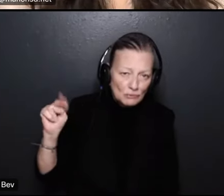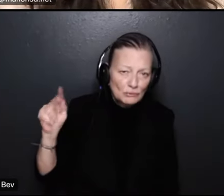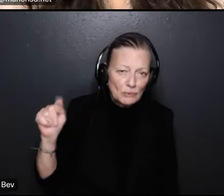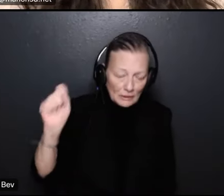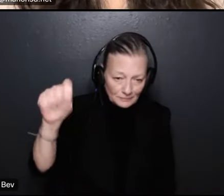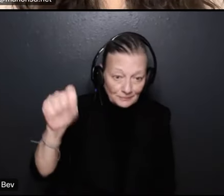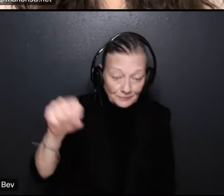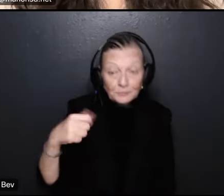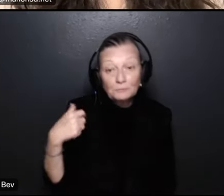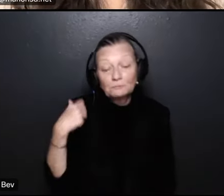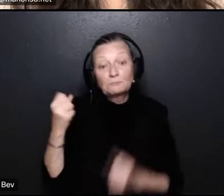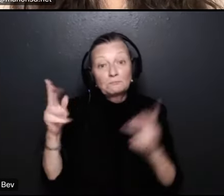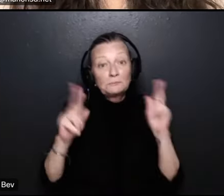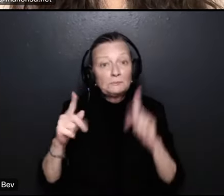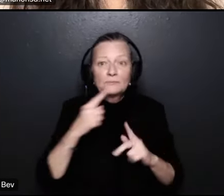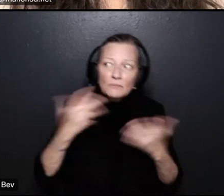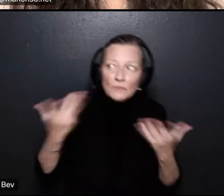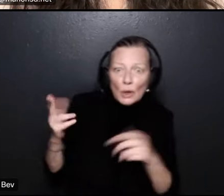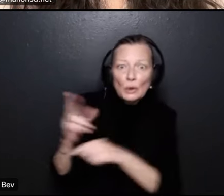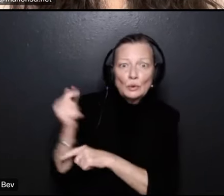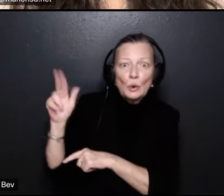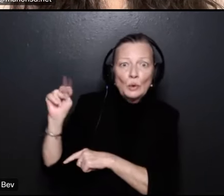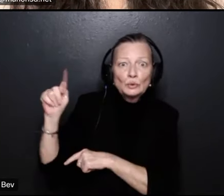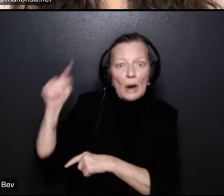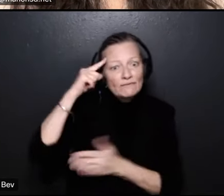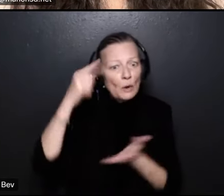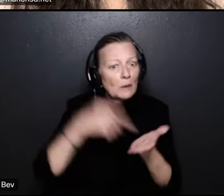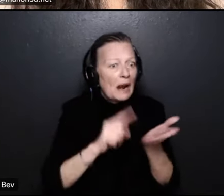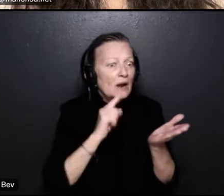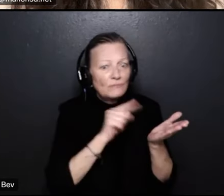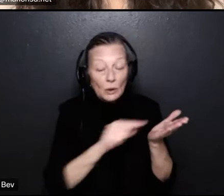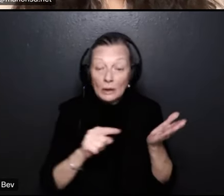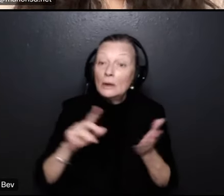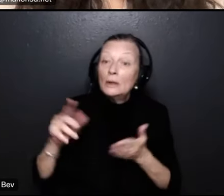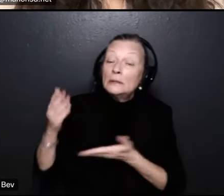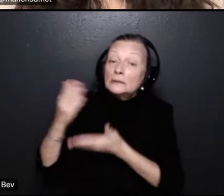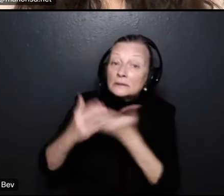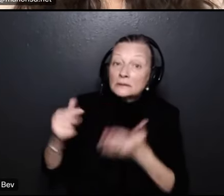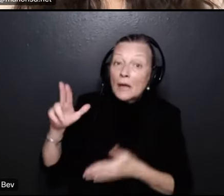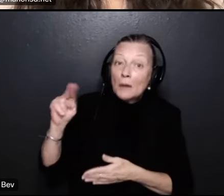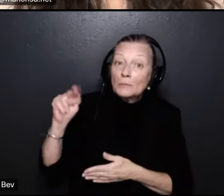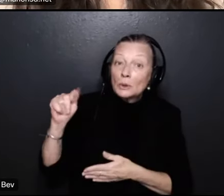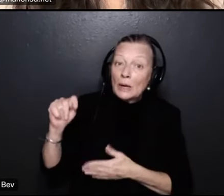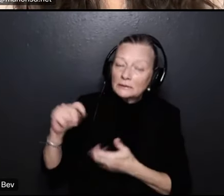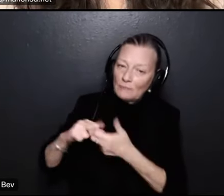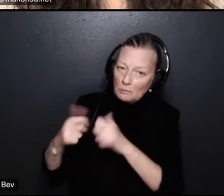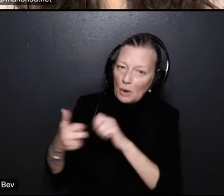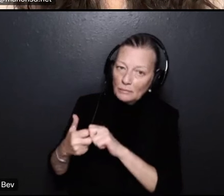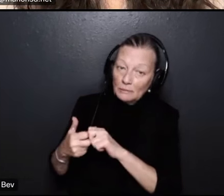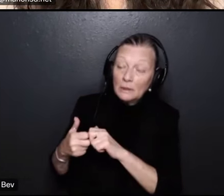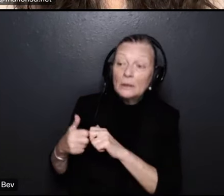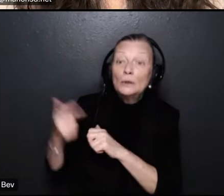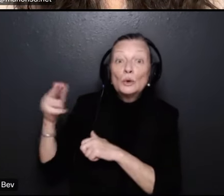a lot of people talk about well you can use grants to pay for that grants there's a problem with grants some grants a lot of grants come